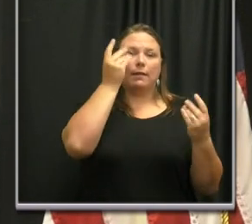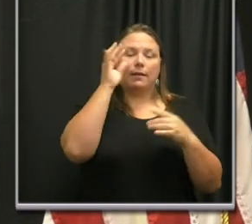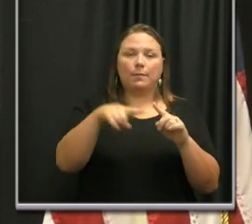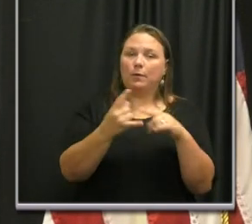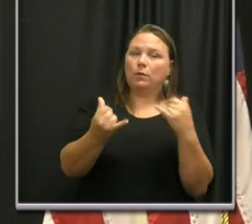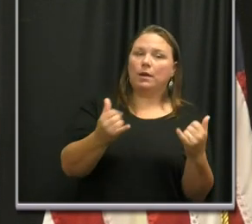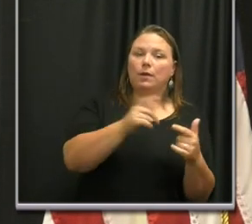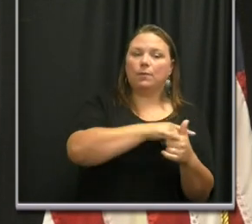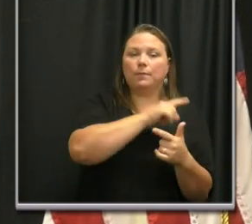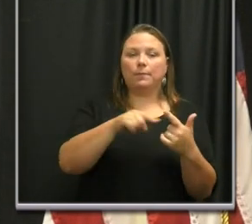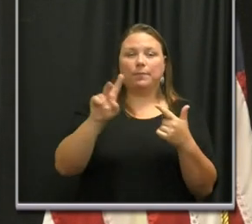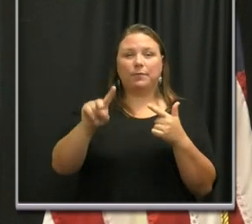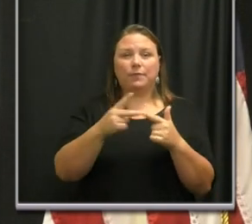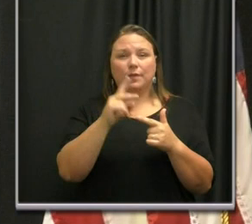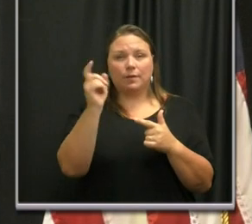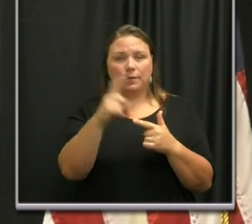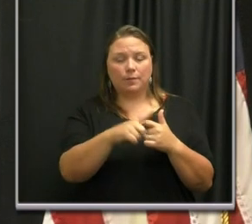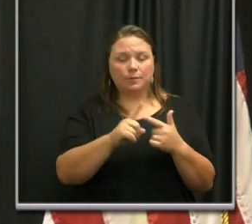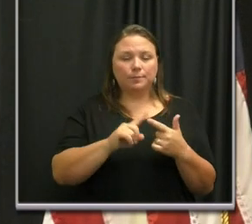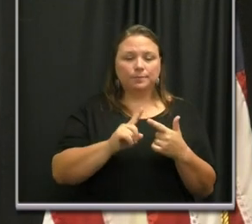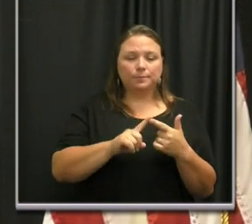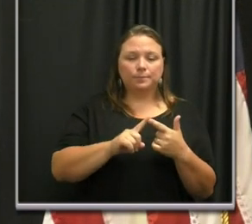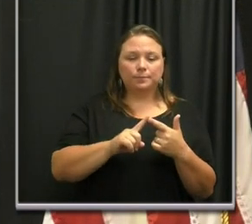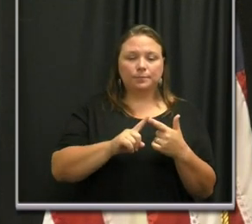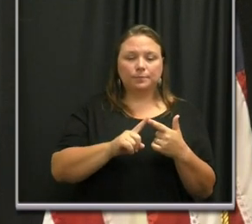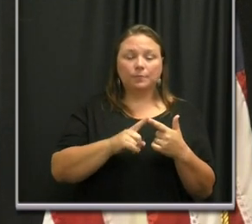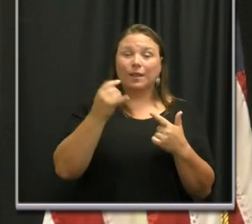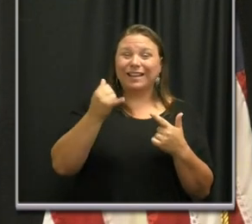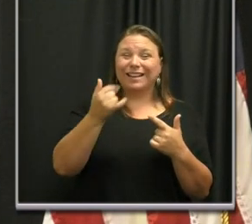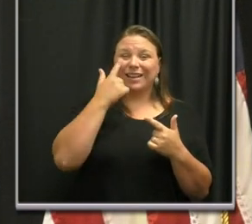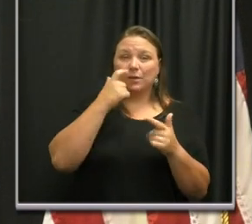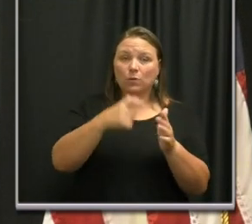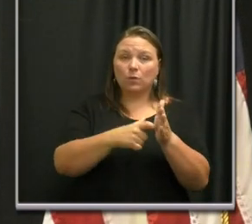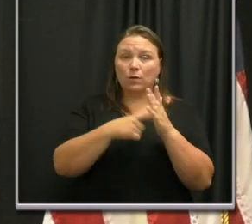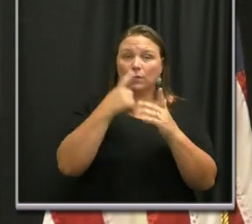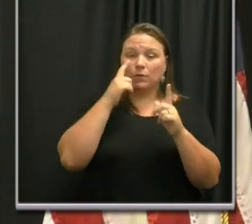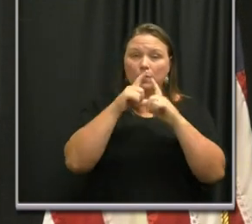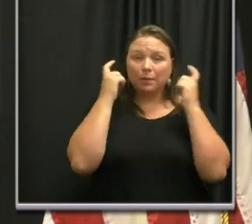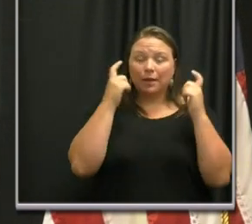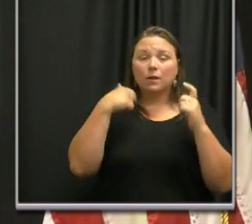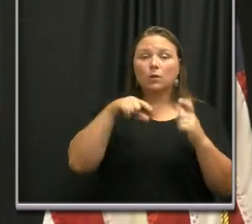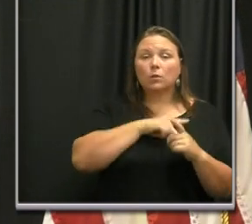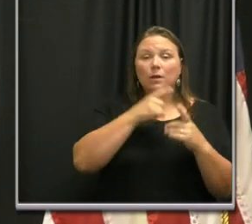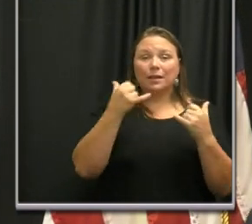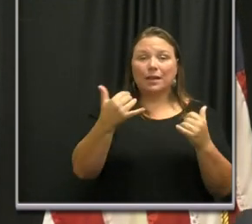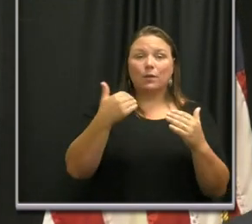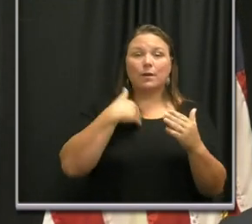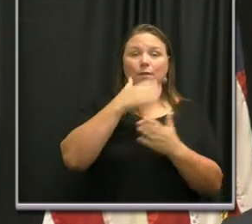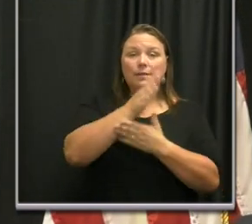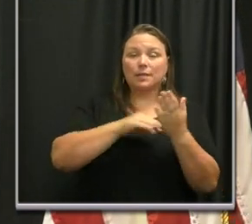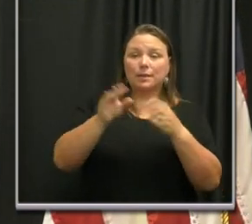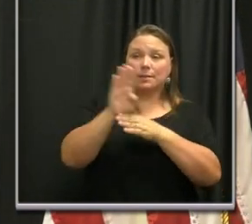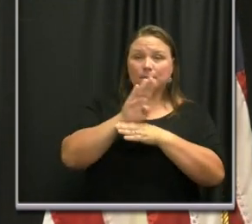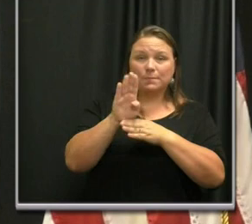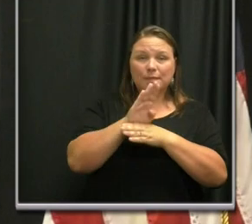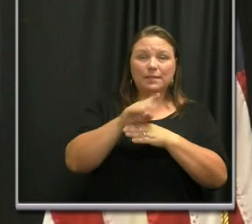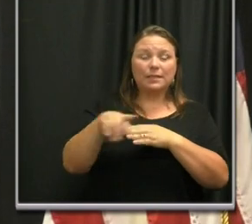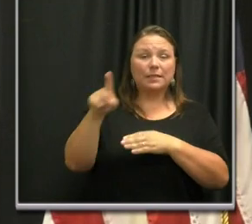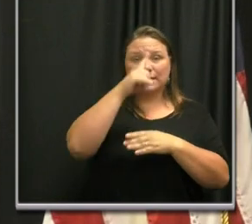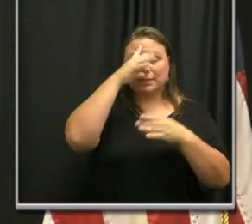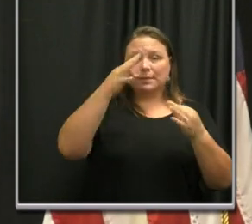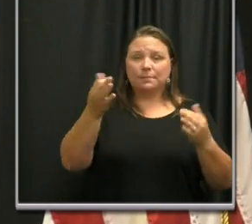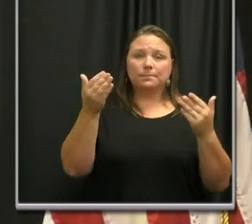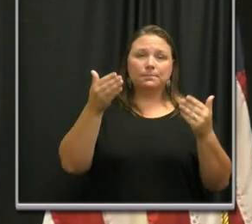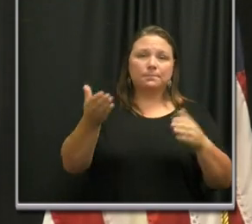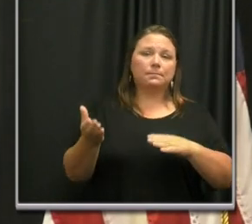My second question, we now have, because of the requirement for masks, we now have some businesses that are choosing to